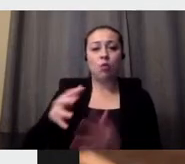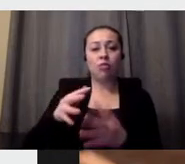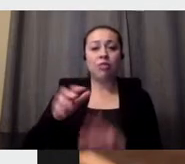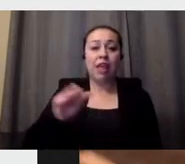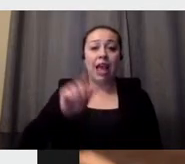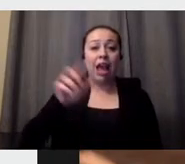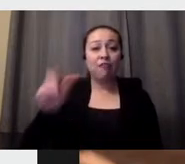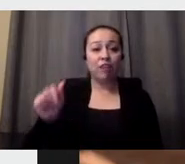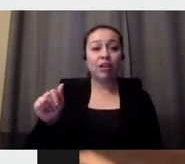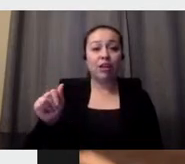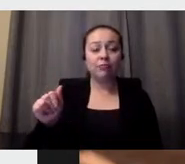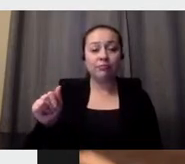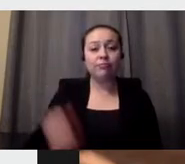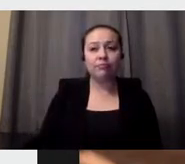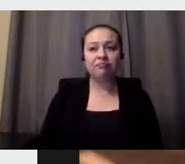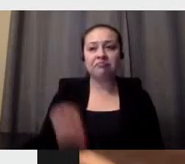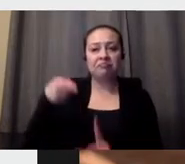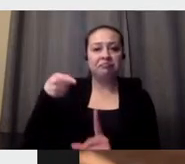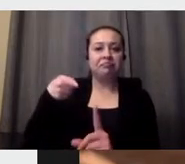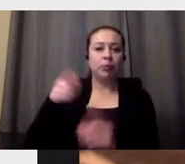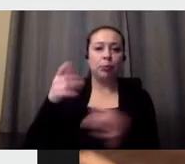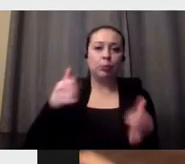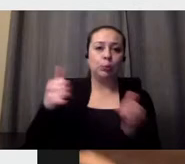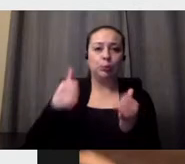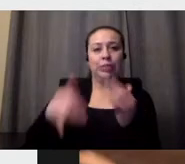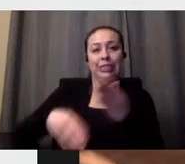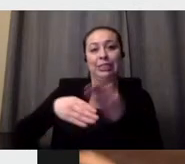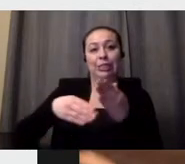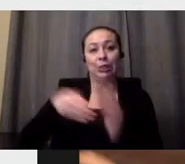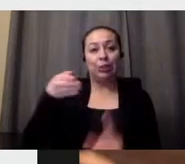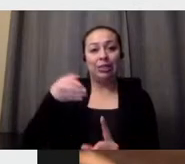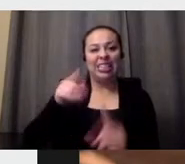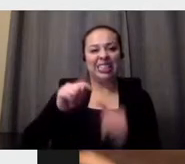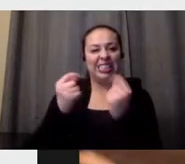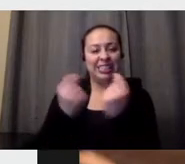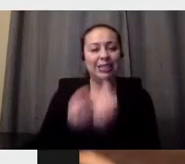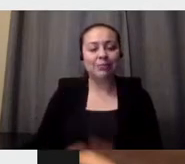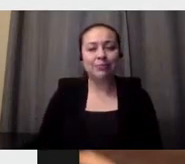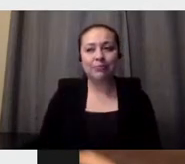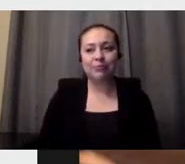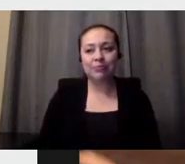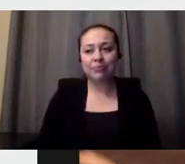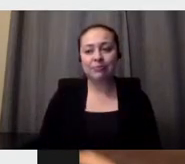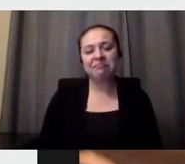this team that I'm also a fan. Not a super fan, but a fan.